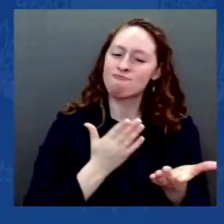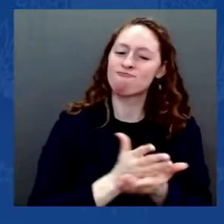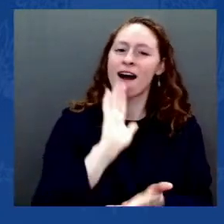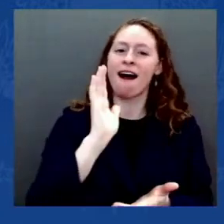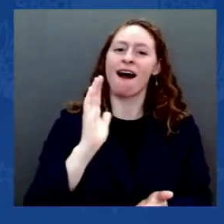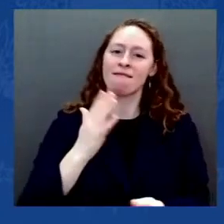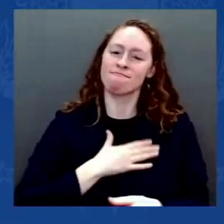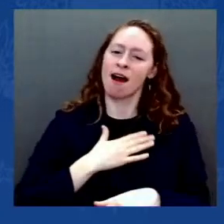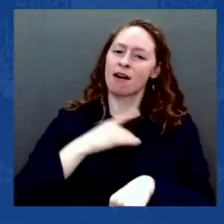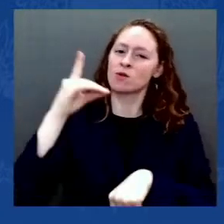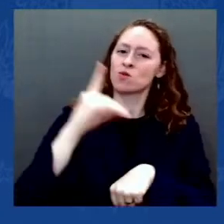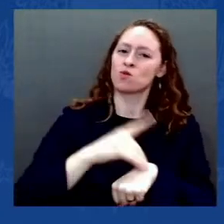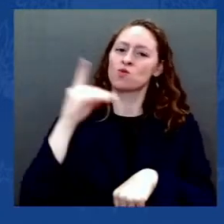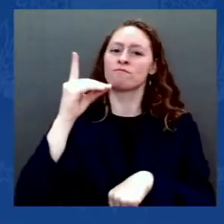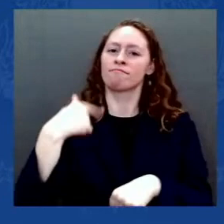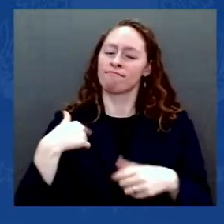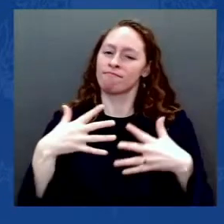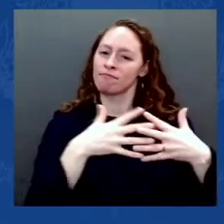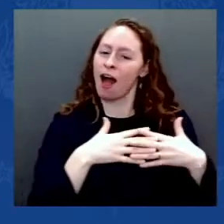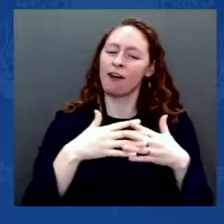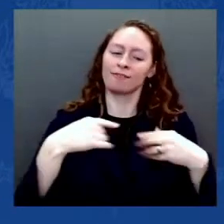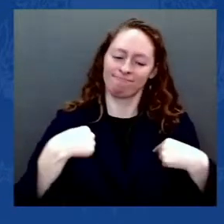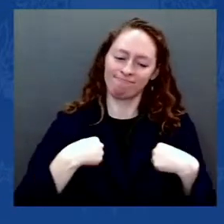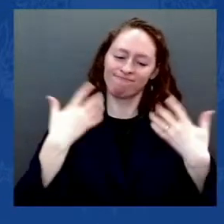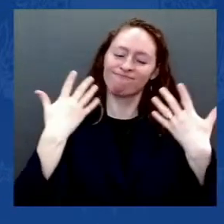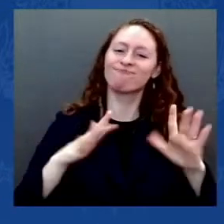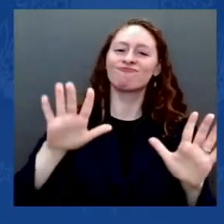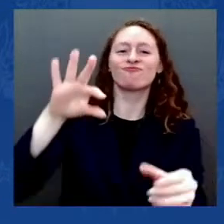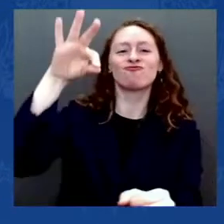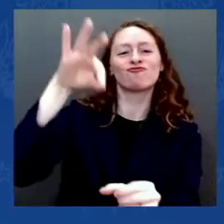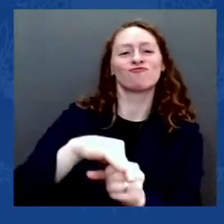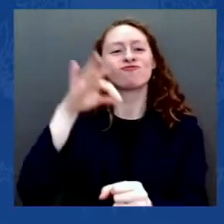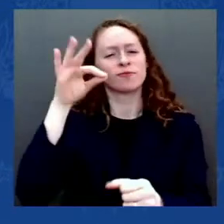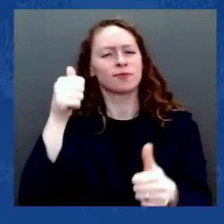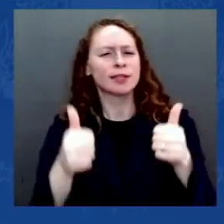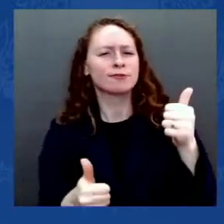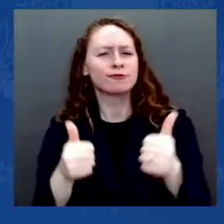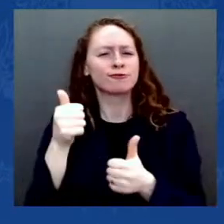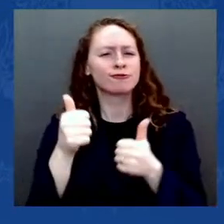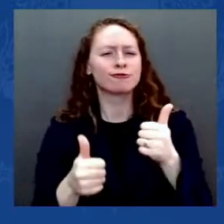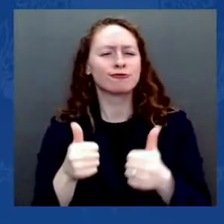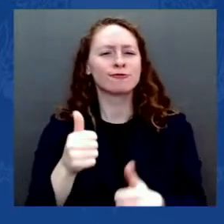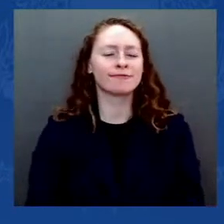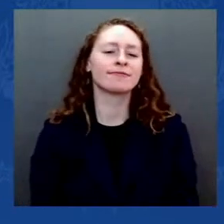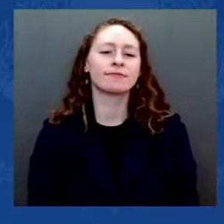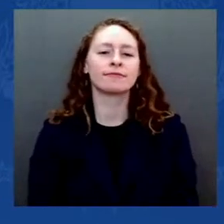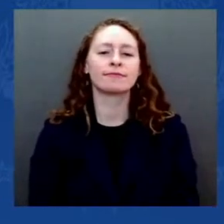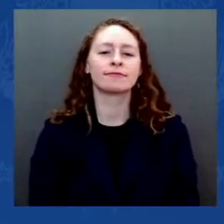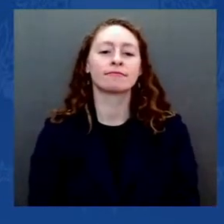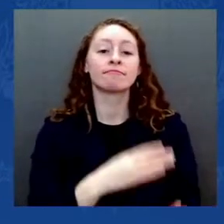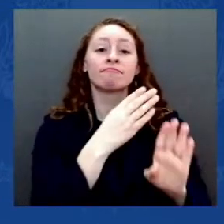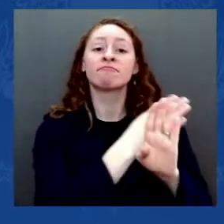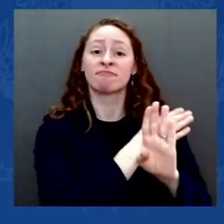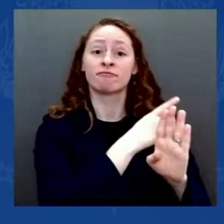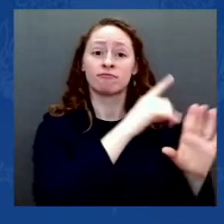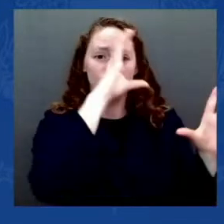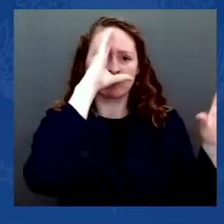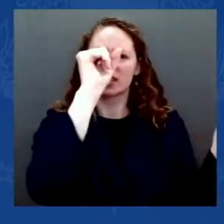Former president's supporters are trying to rewrite history. They want you to see Election Day as the day of insurrection.